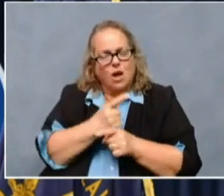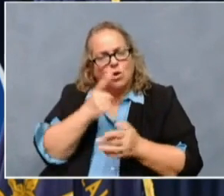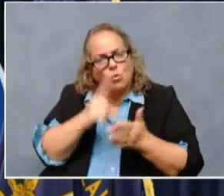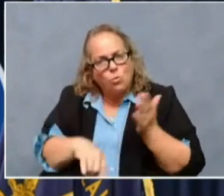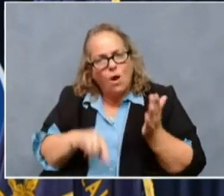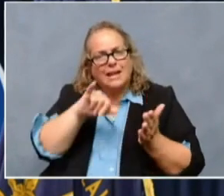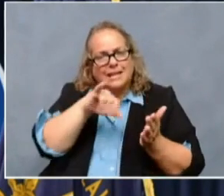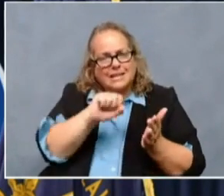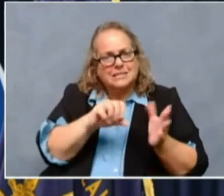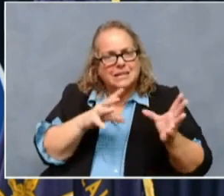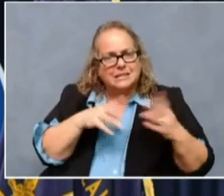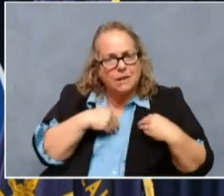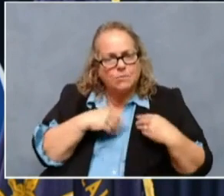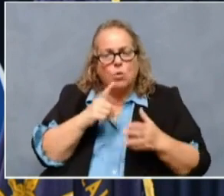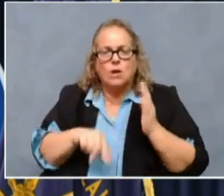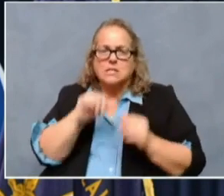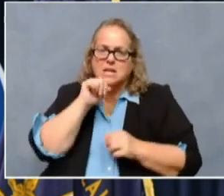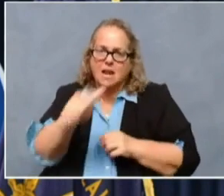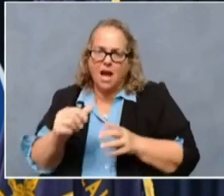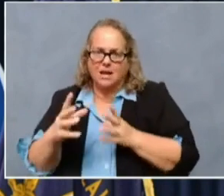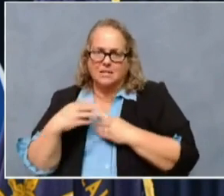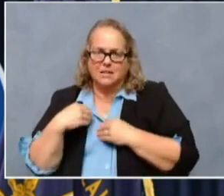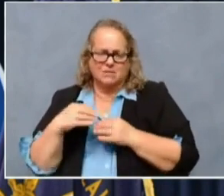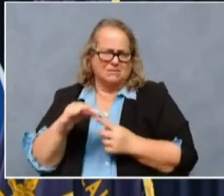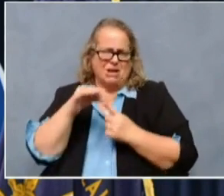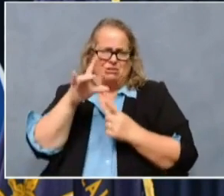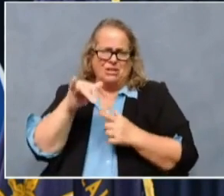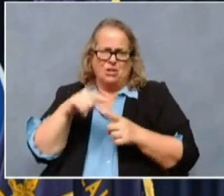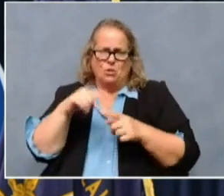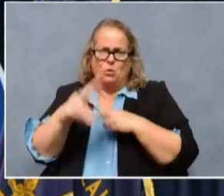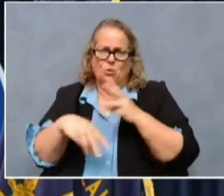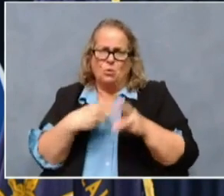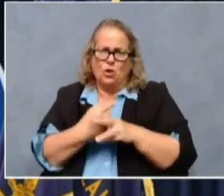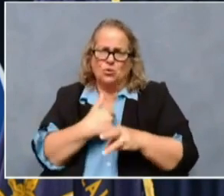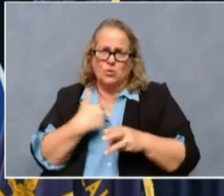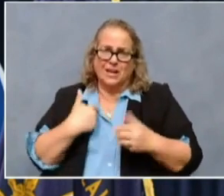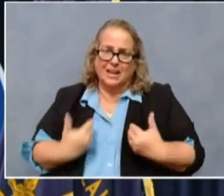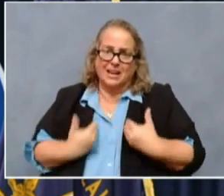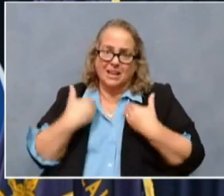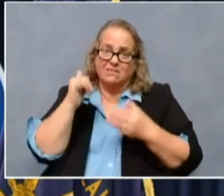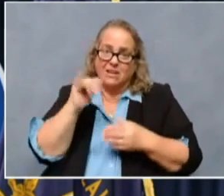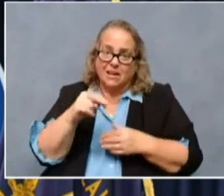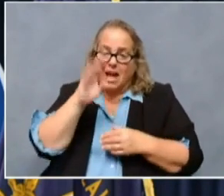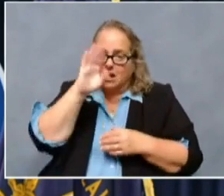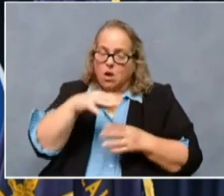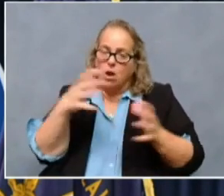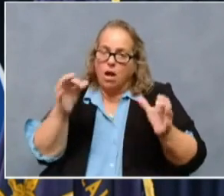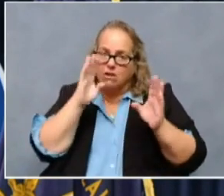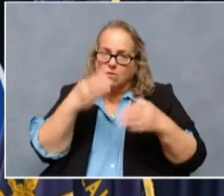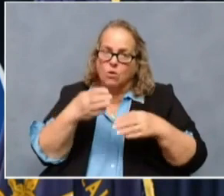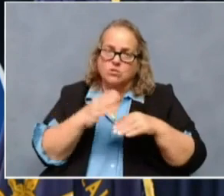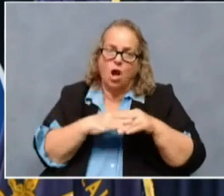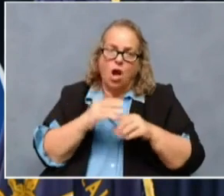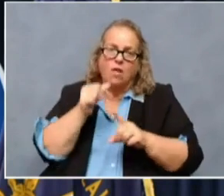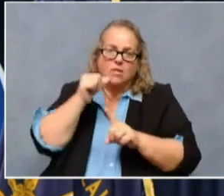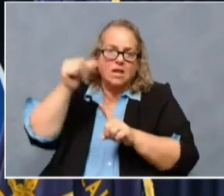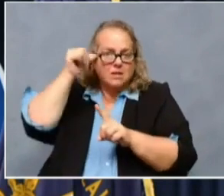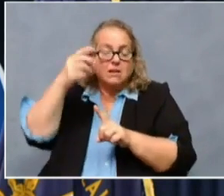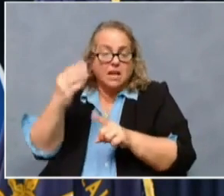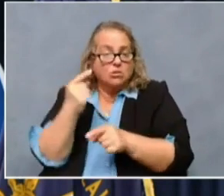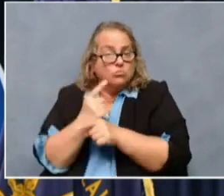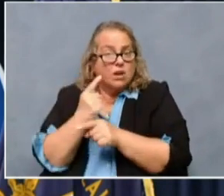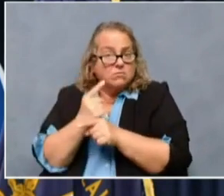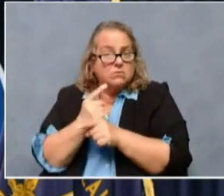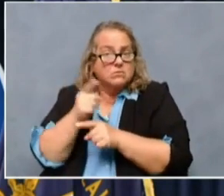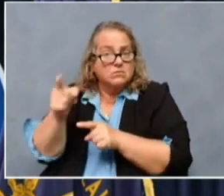acceptable, especially in the world that we live in. And I know there's a lot of focus on on the adults and and rightfully so. But